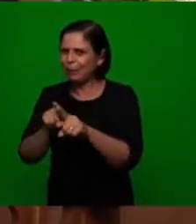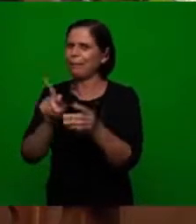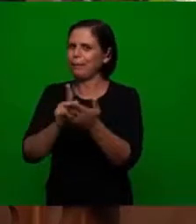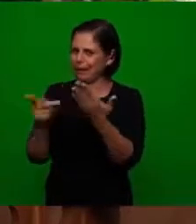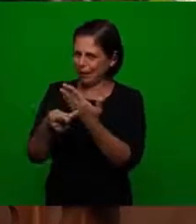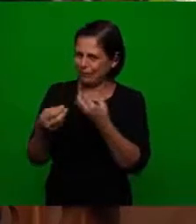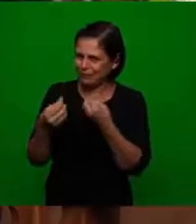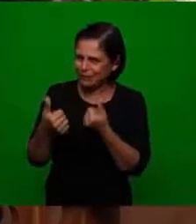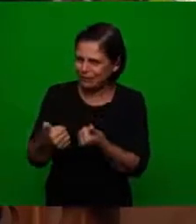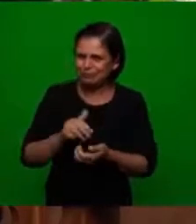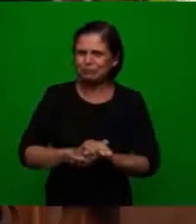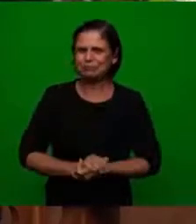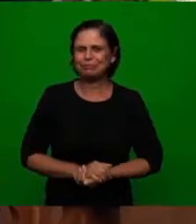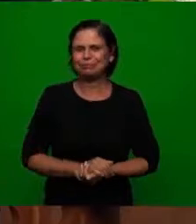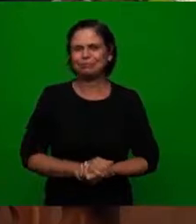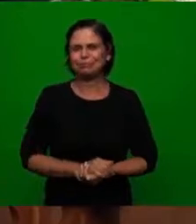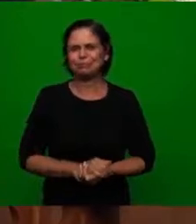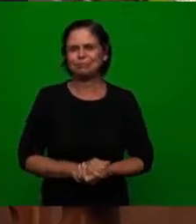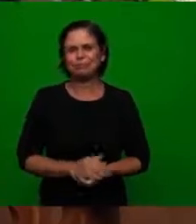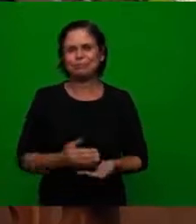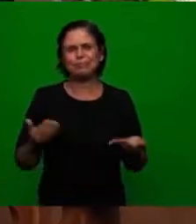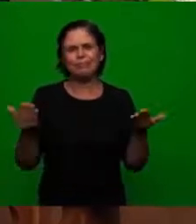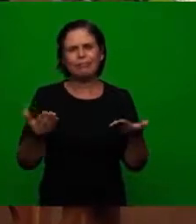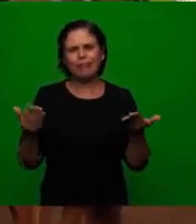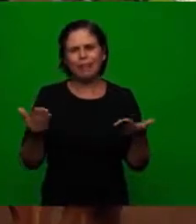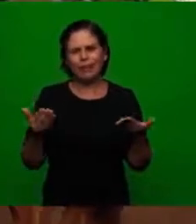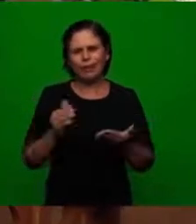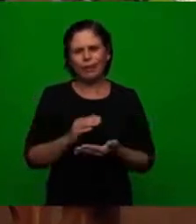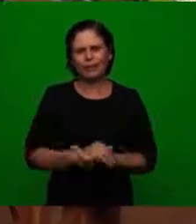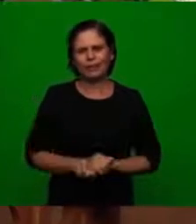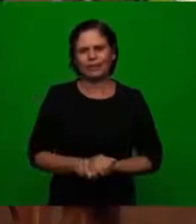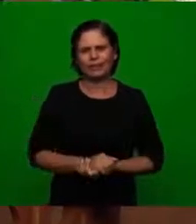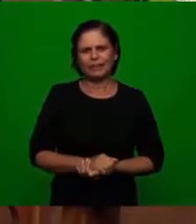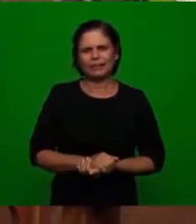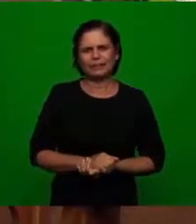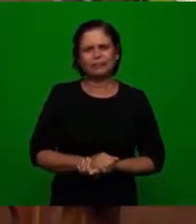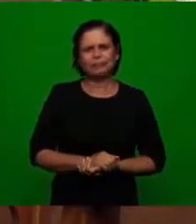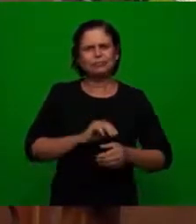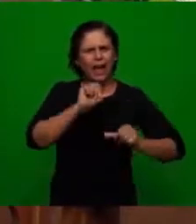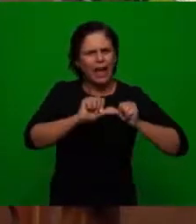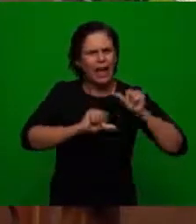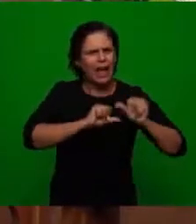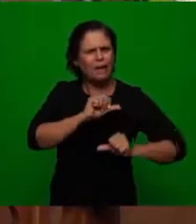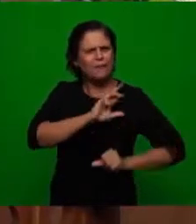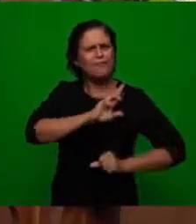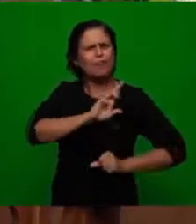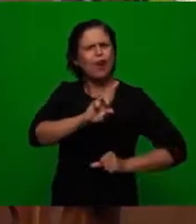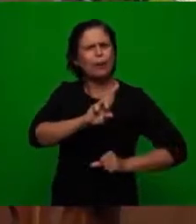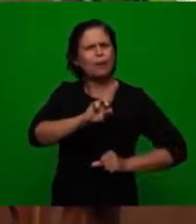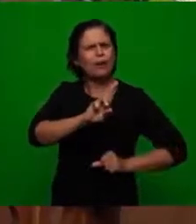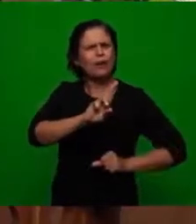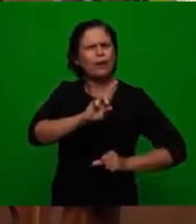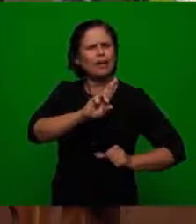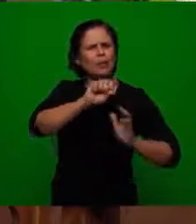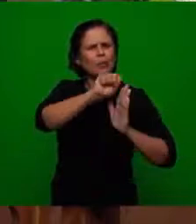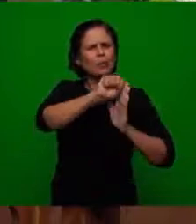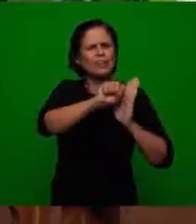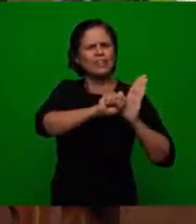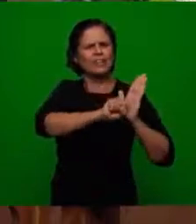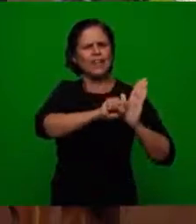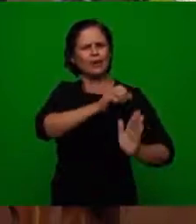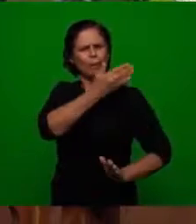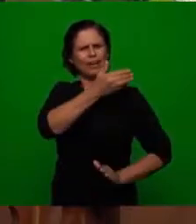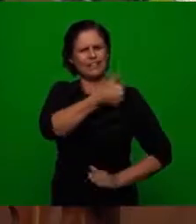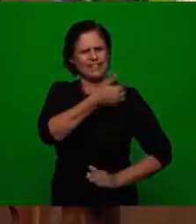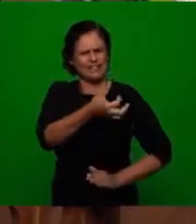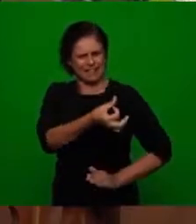and the parables but now we're going to see how the reformation of the